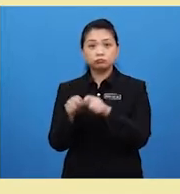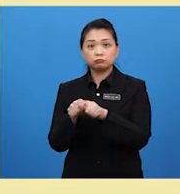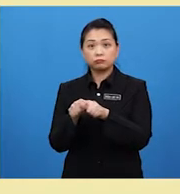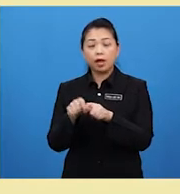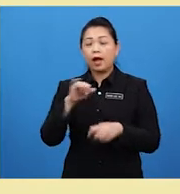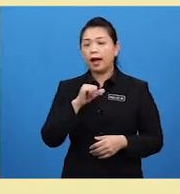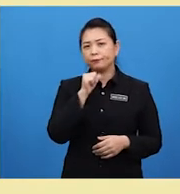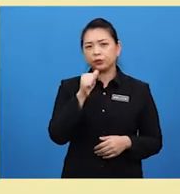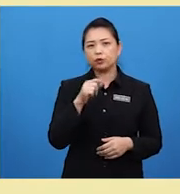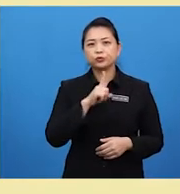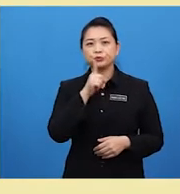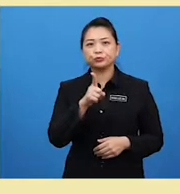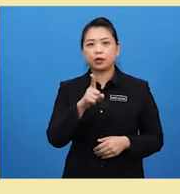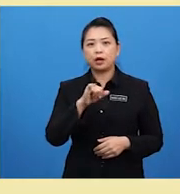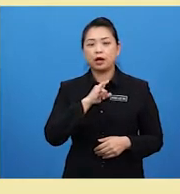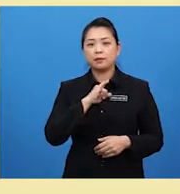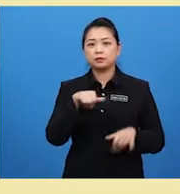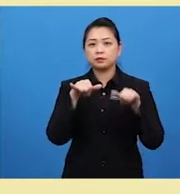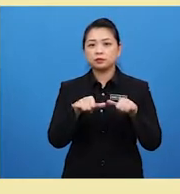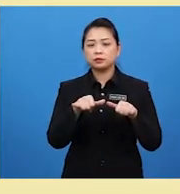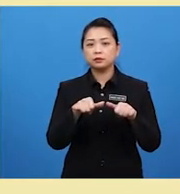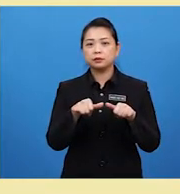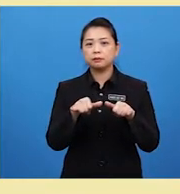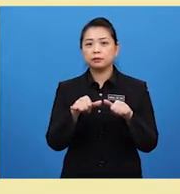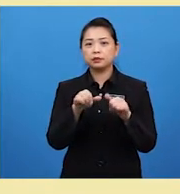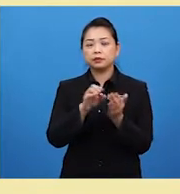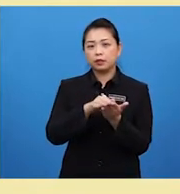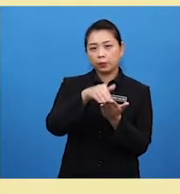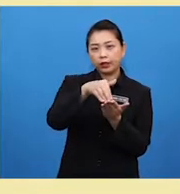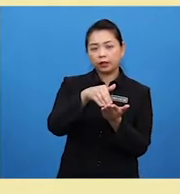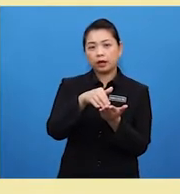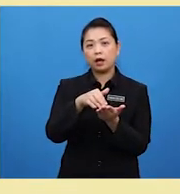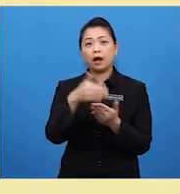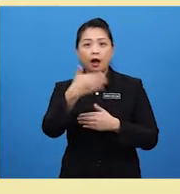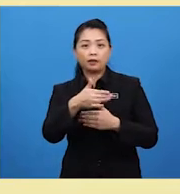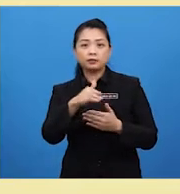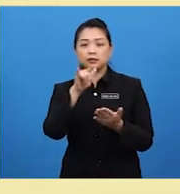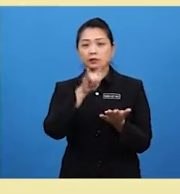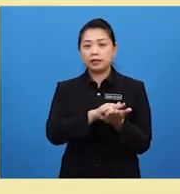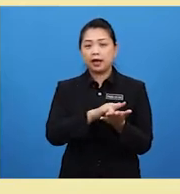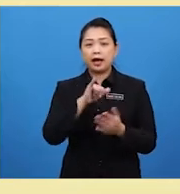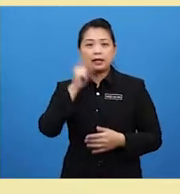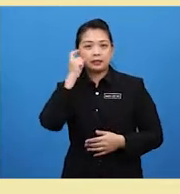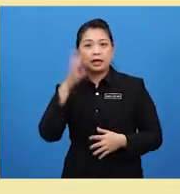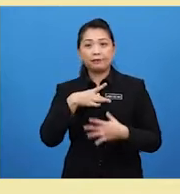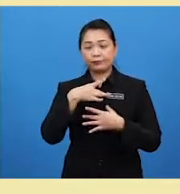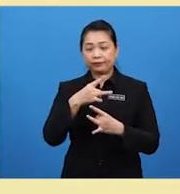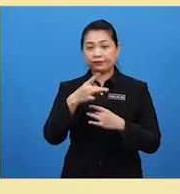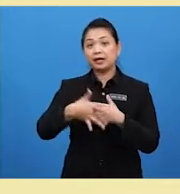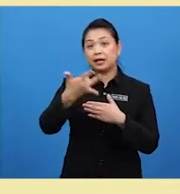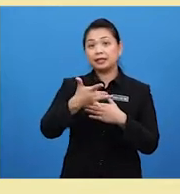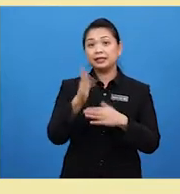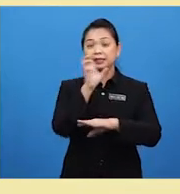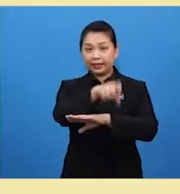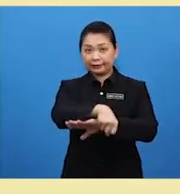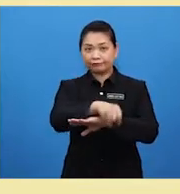I'm not sure I'll still be awake after all that I think I'd prefer an early night